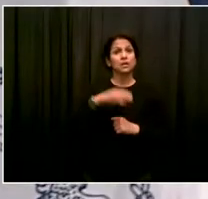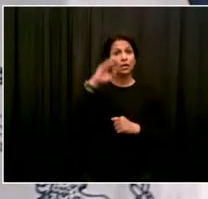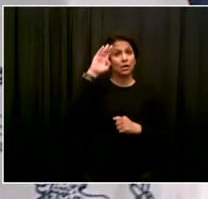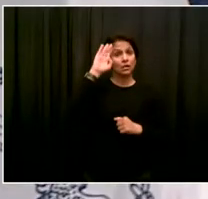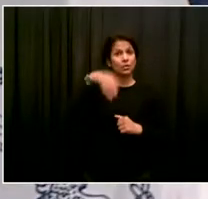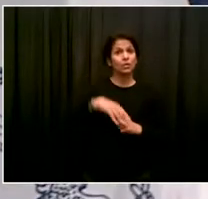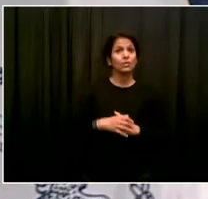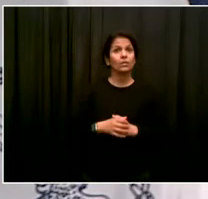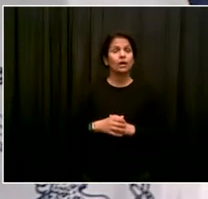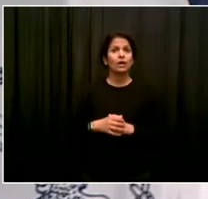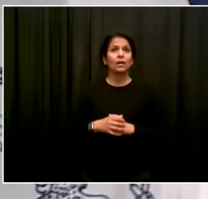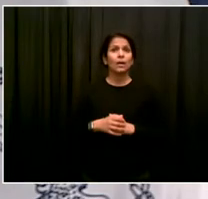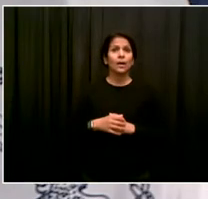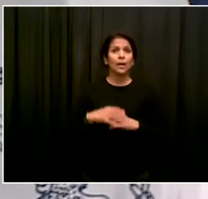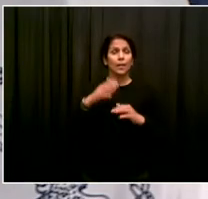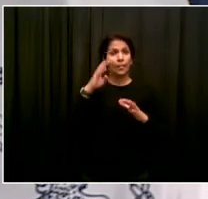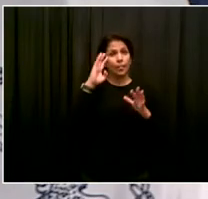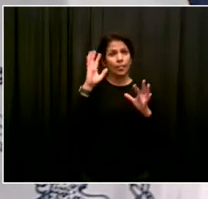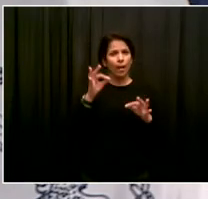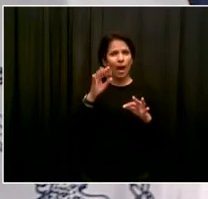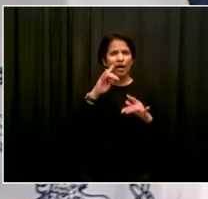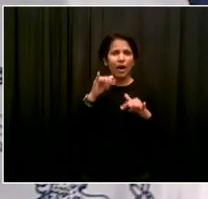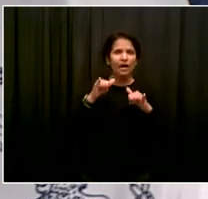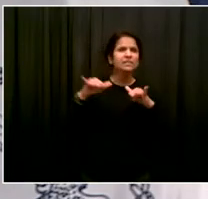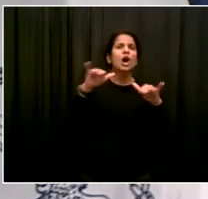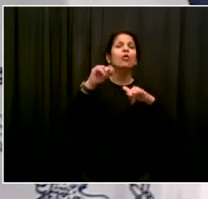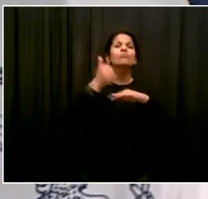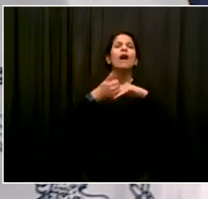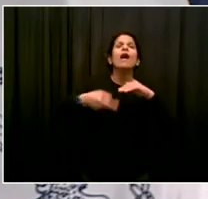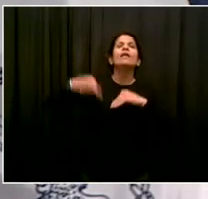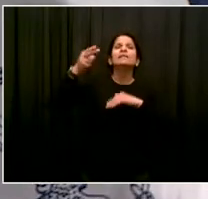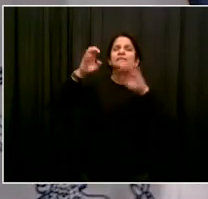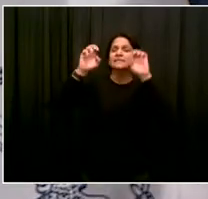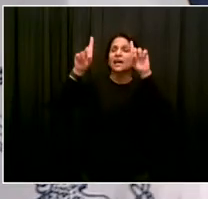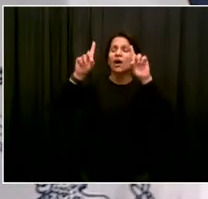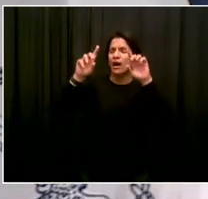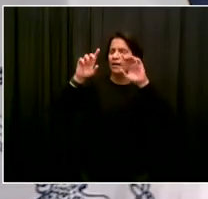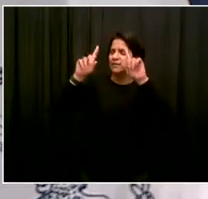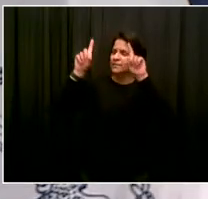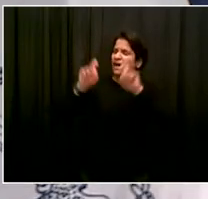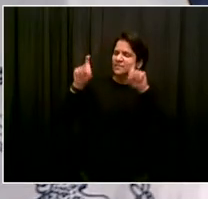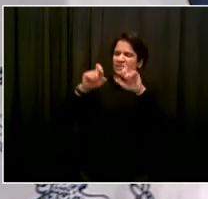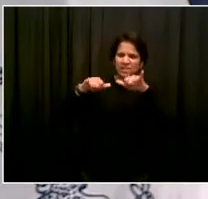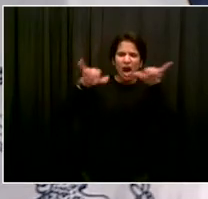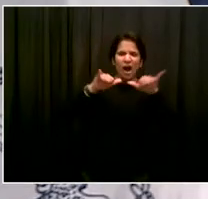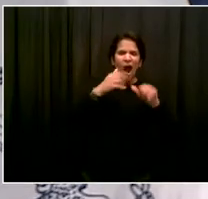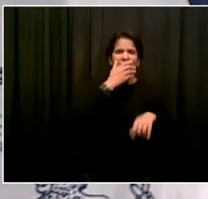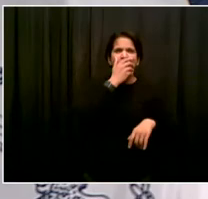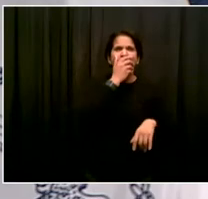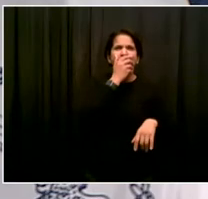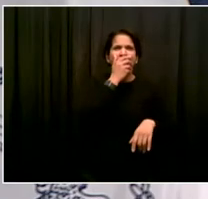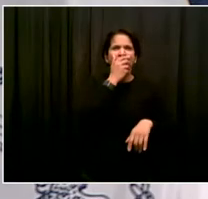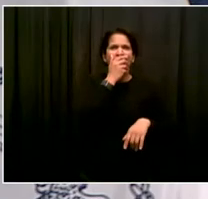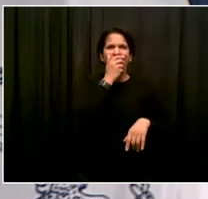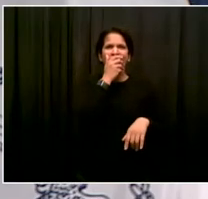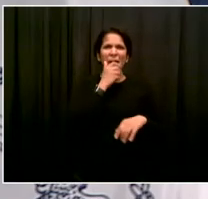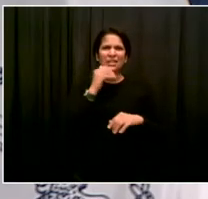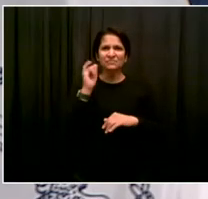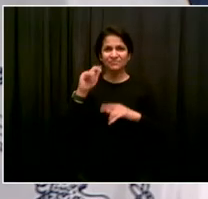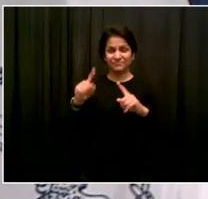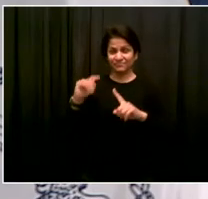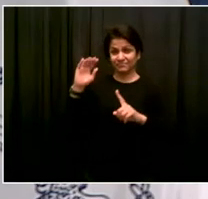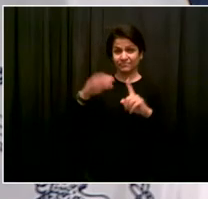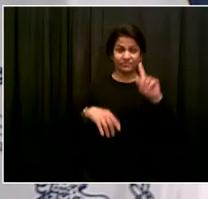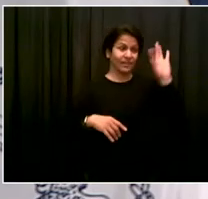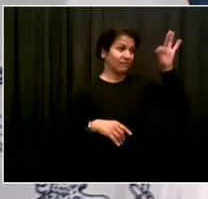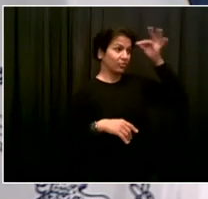the federal government, but we're hearing about repeat passages from previous tests in the ELA test this year,